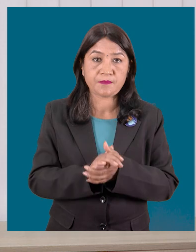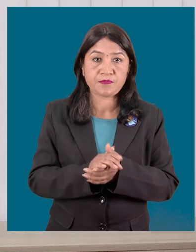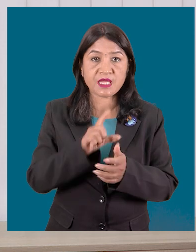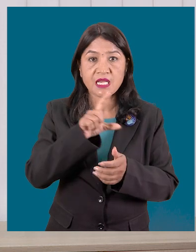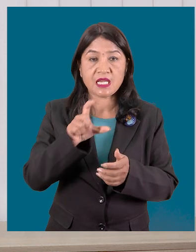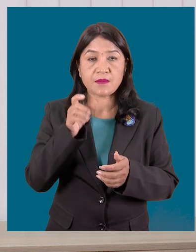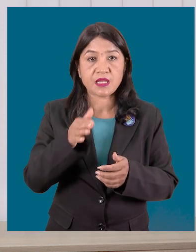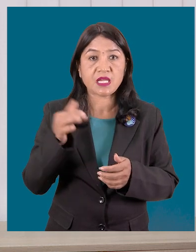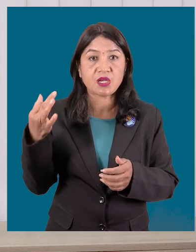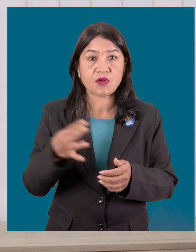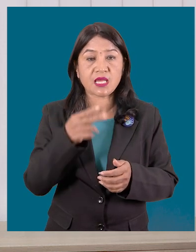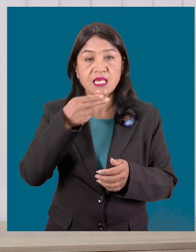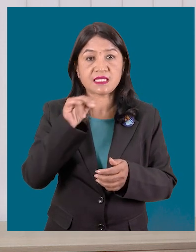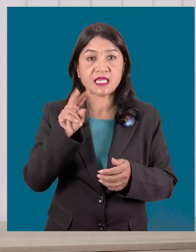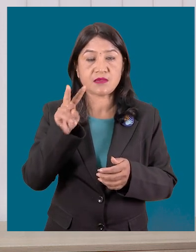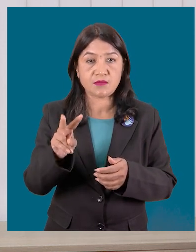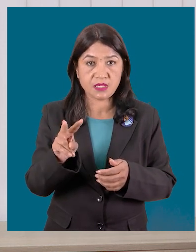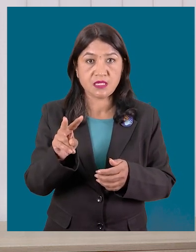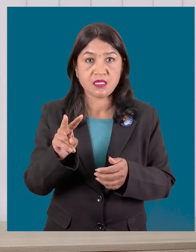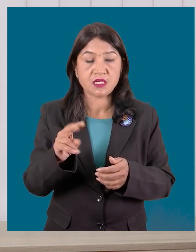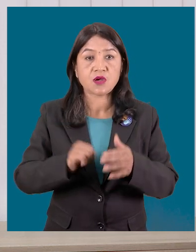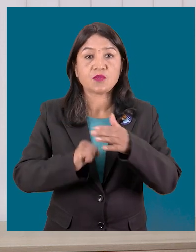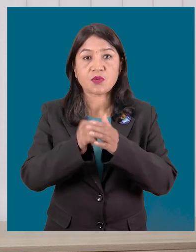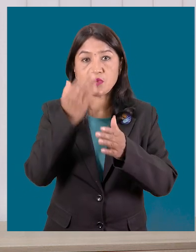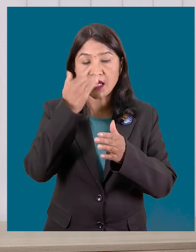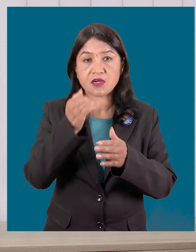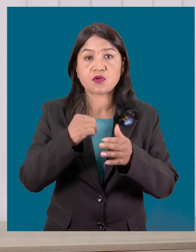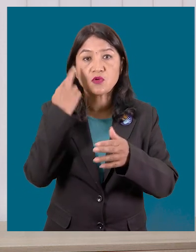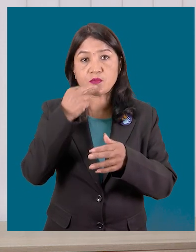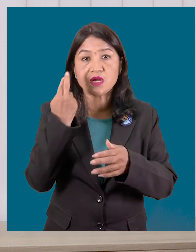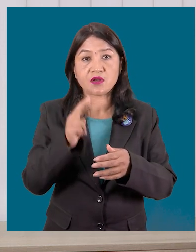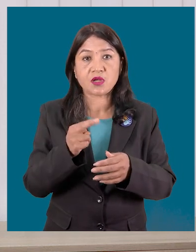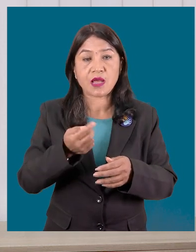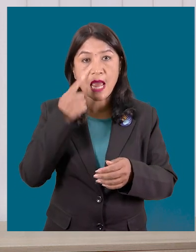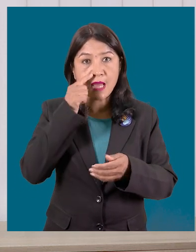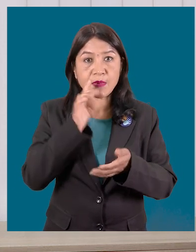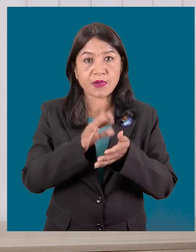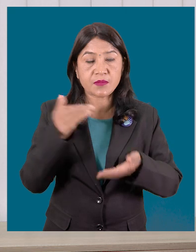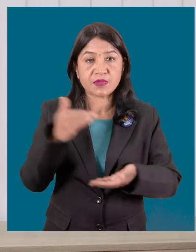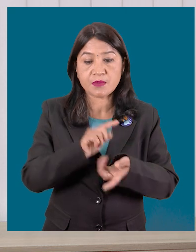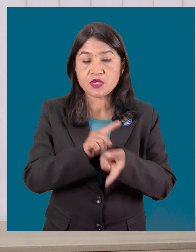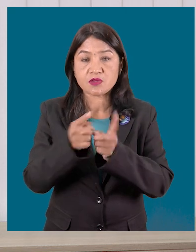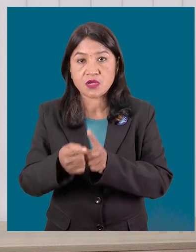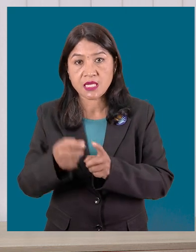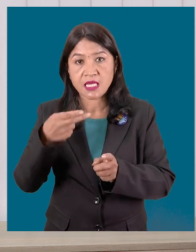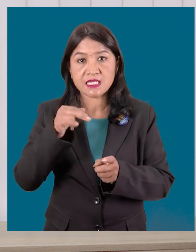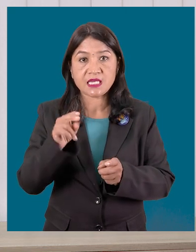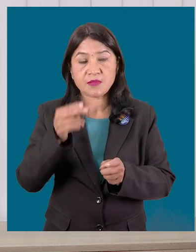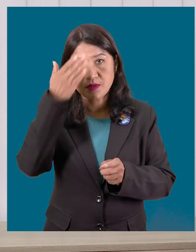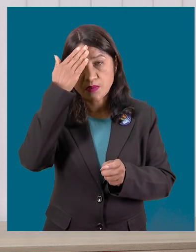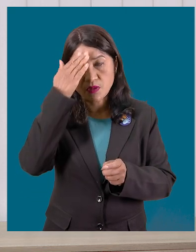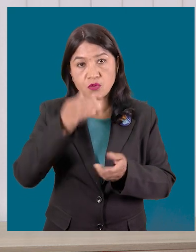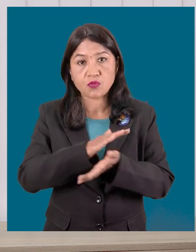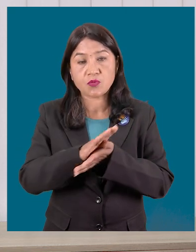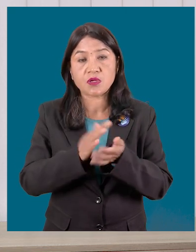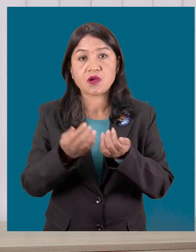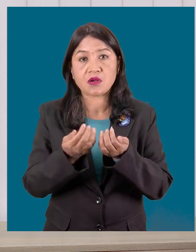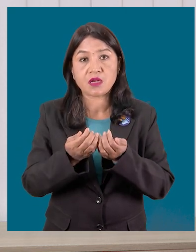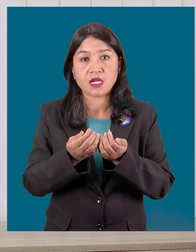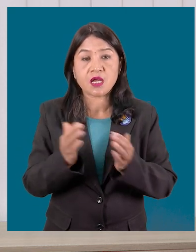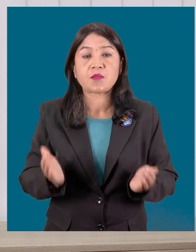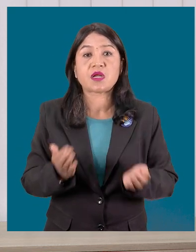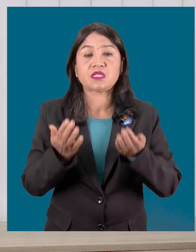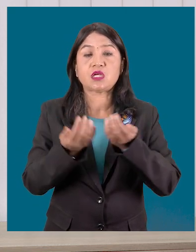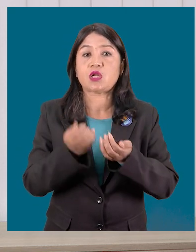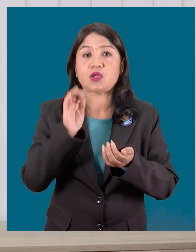also on track to eliminate mother to child transmission of HIV, one of the primary sources of new HIV